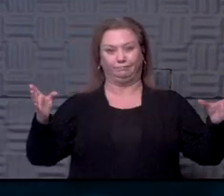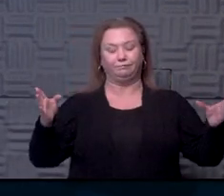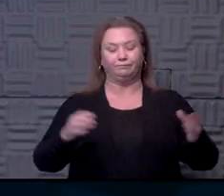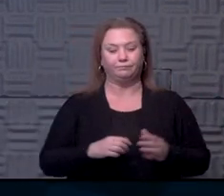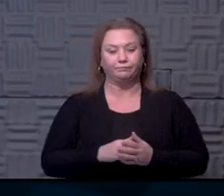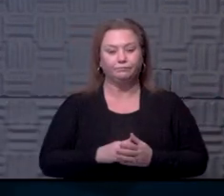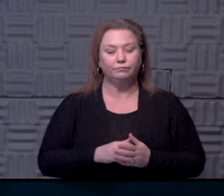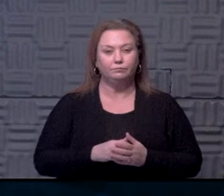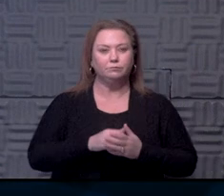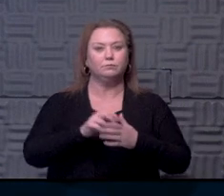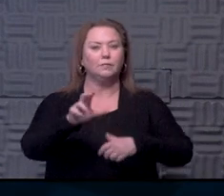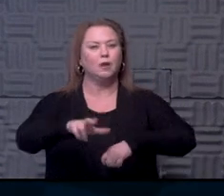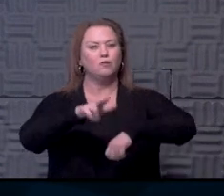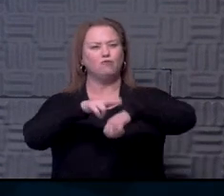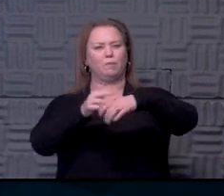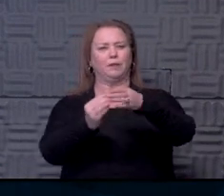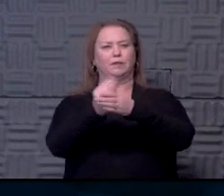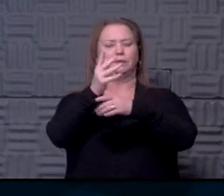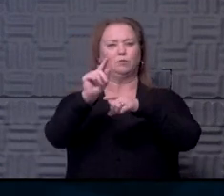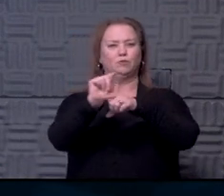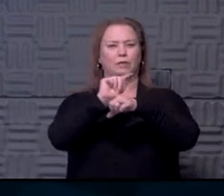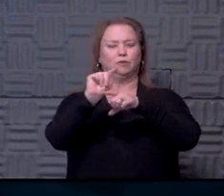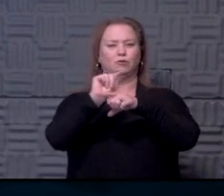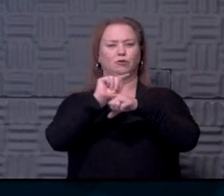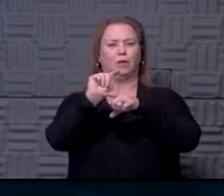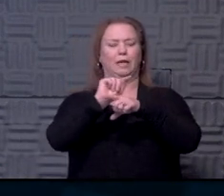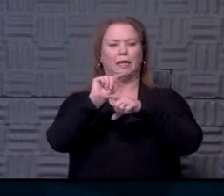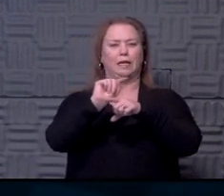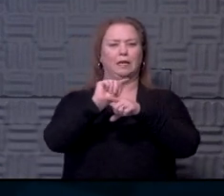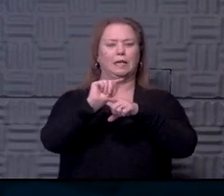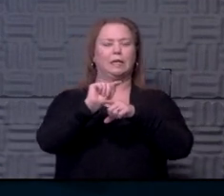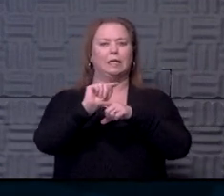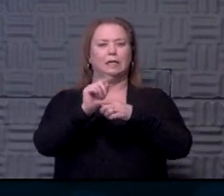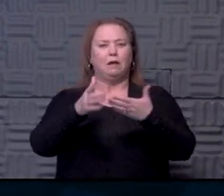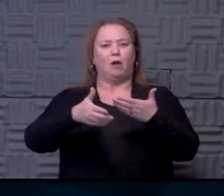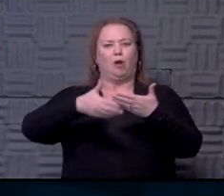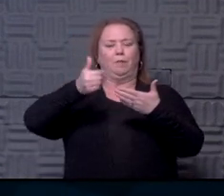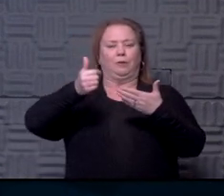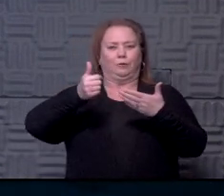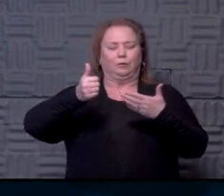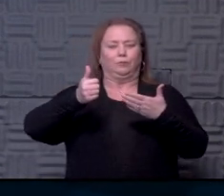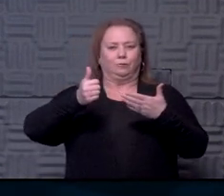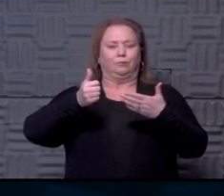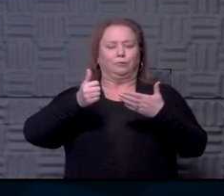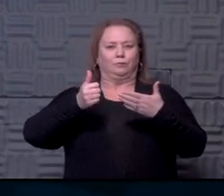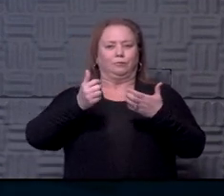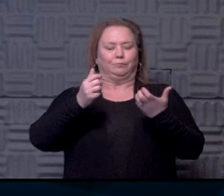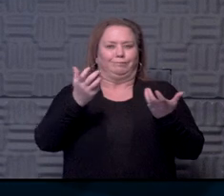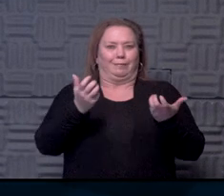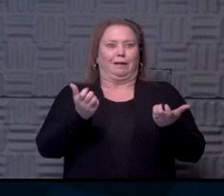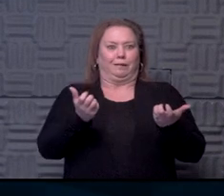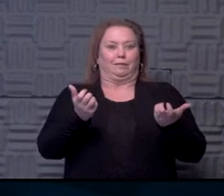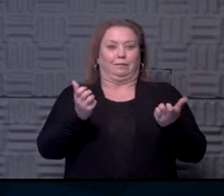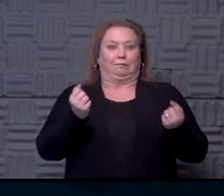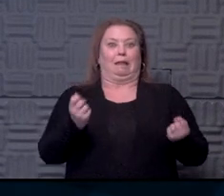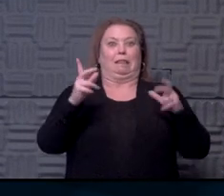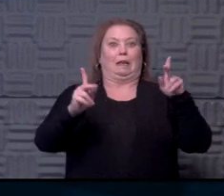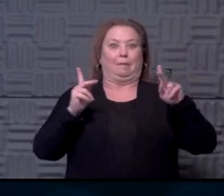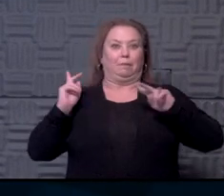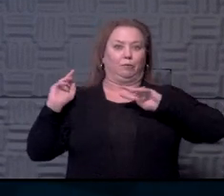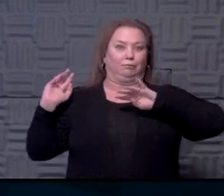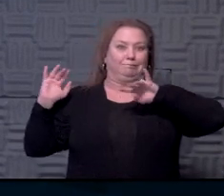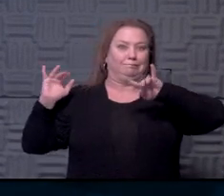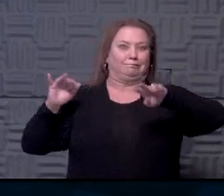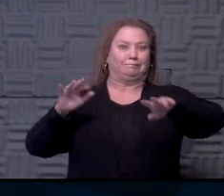And normally spring training is sort of almost a pilgrimage. You get a lot of media and a lot of